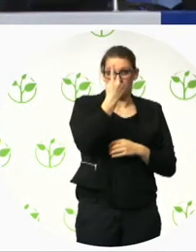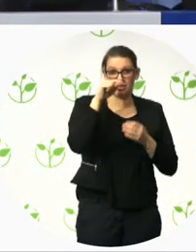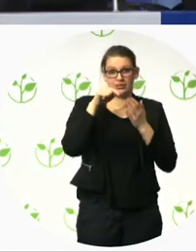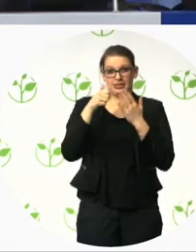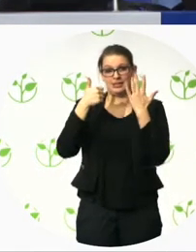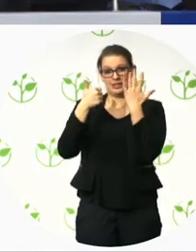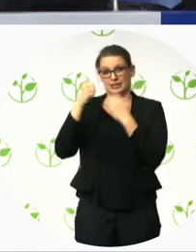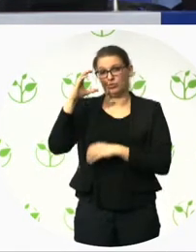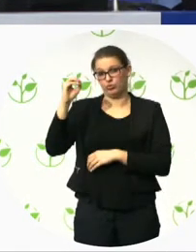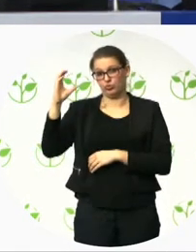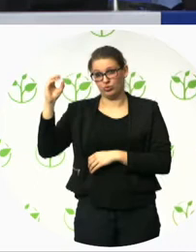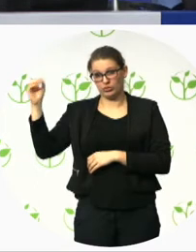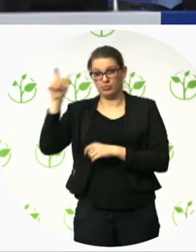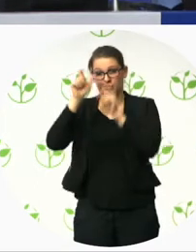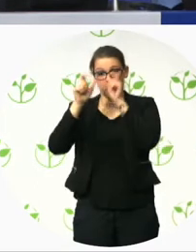Um,